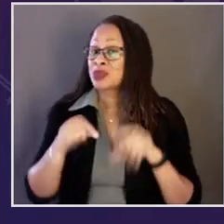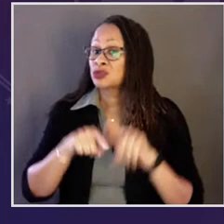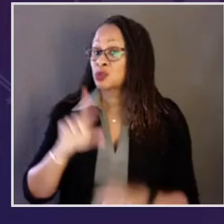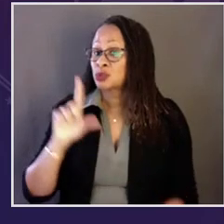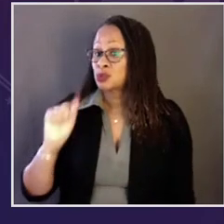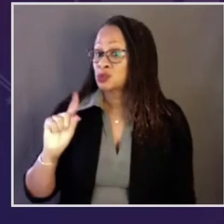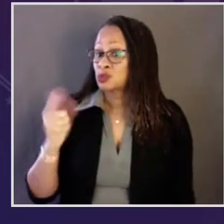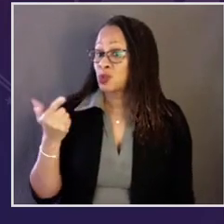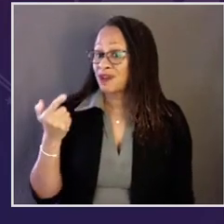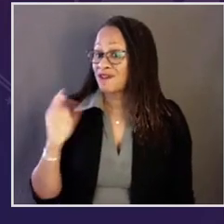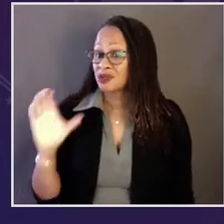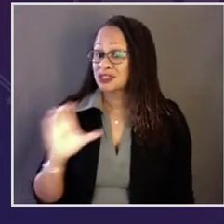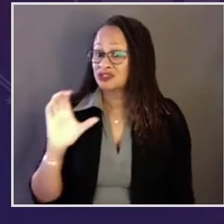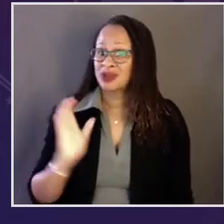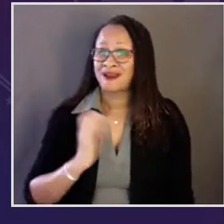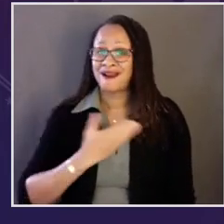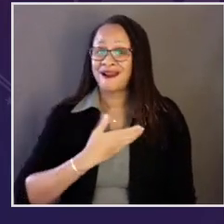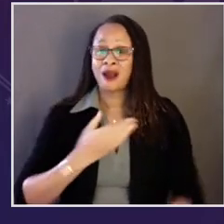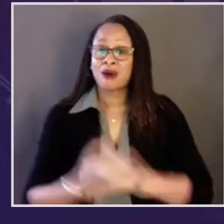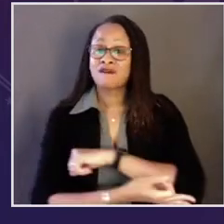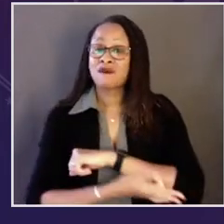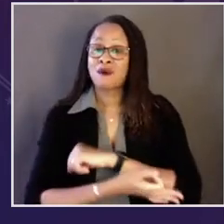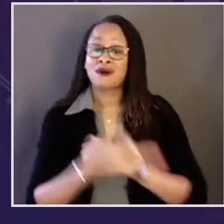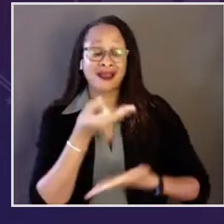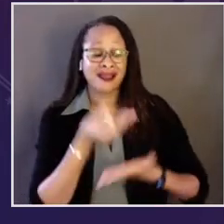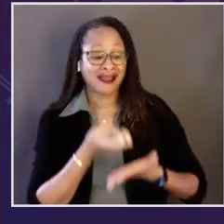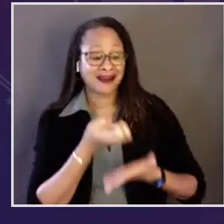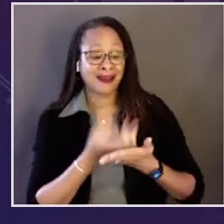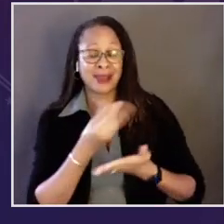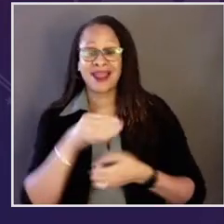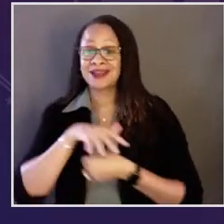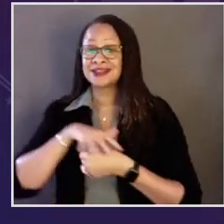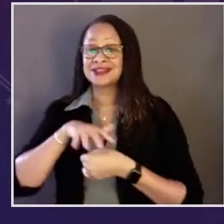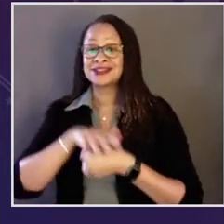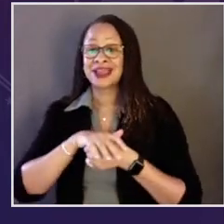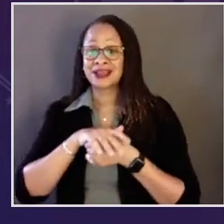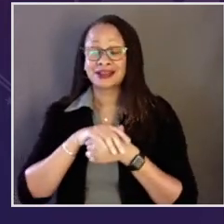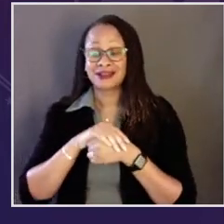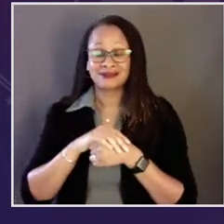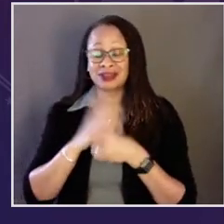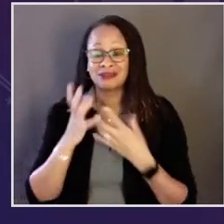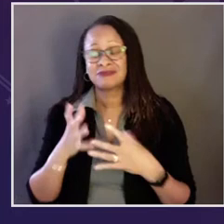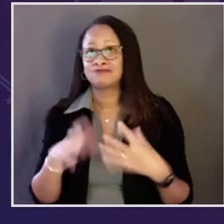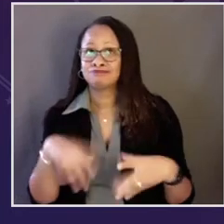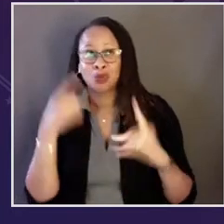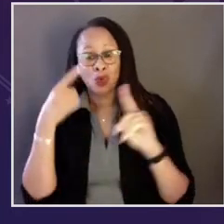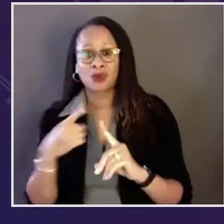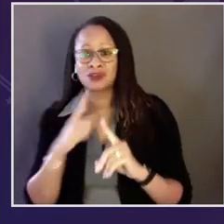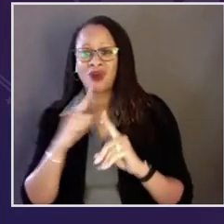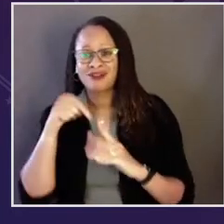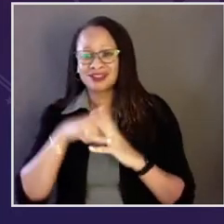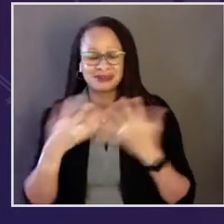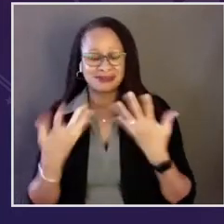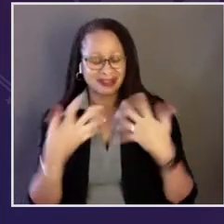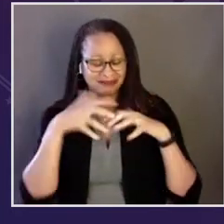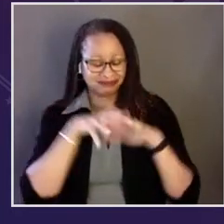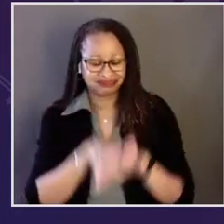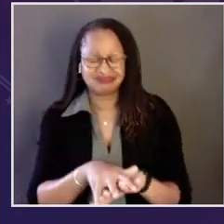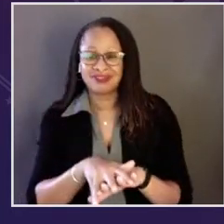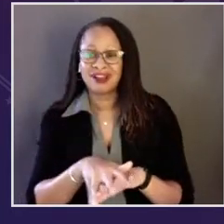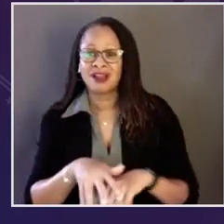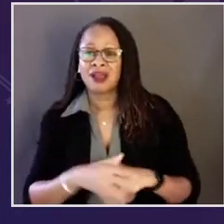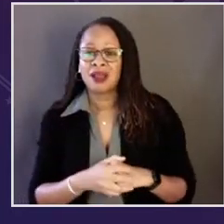renewed American leadership. In the 21st century, our foreign economic and domestic